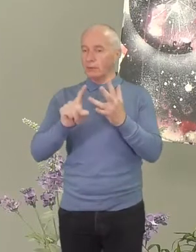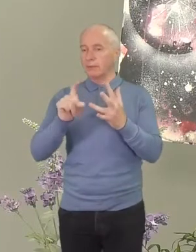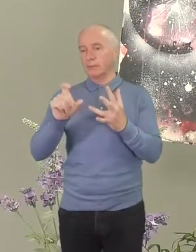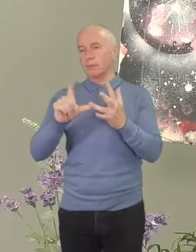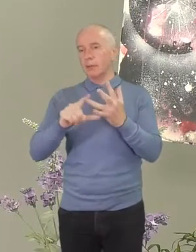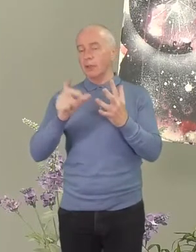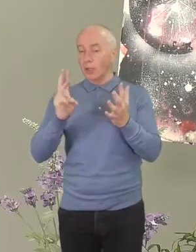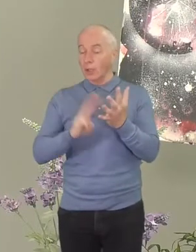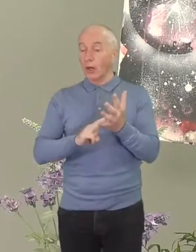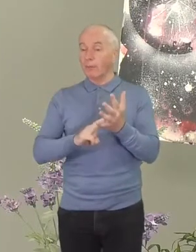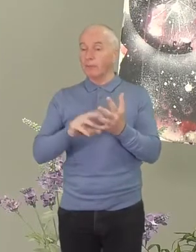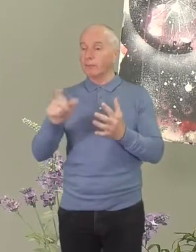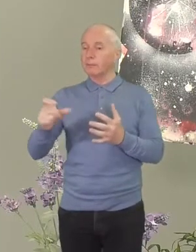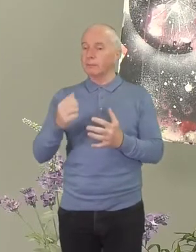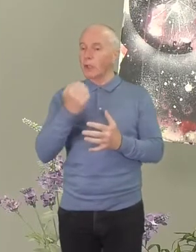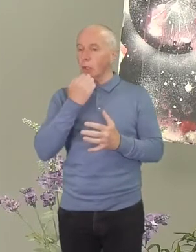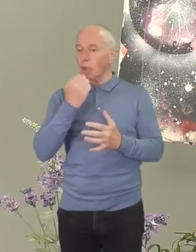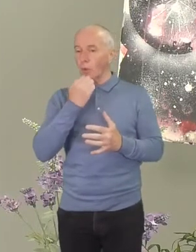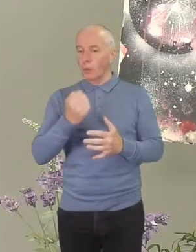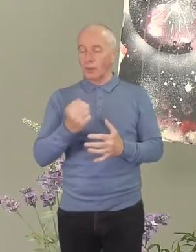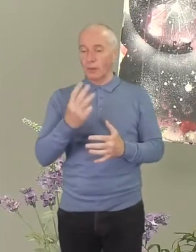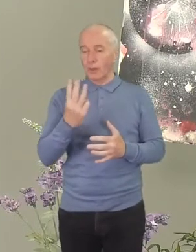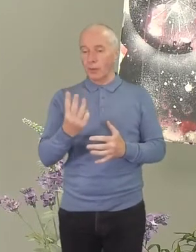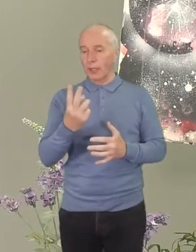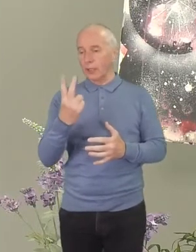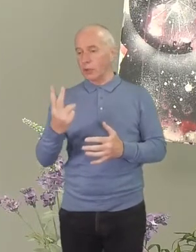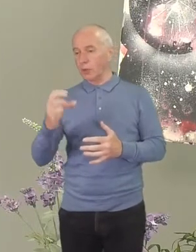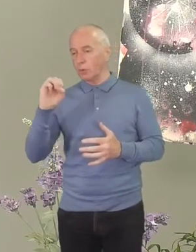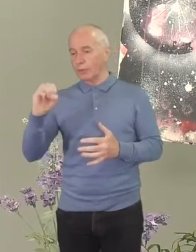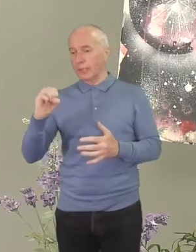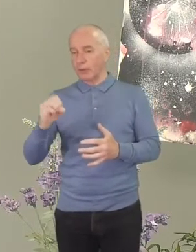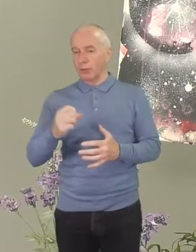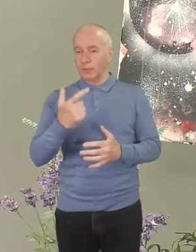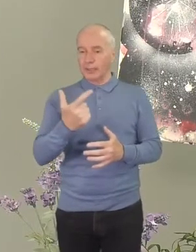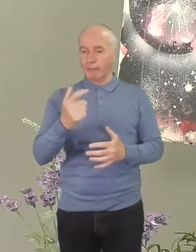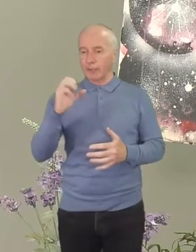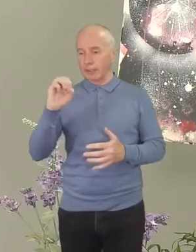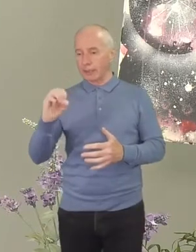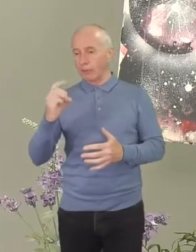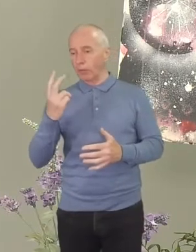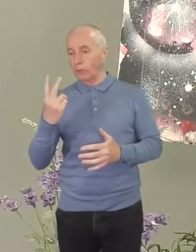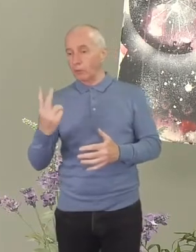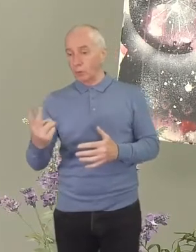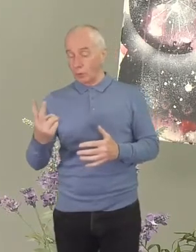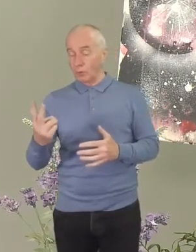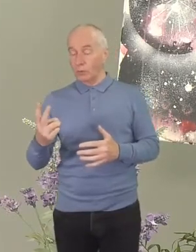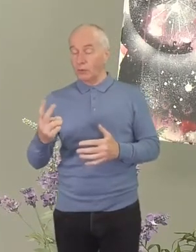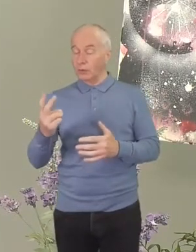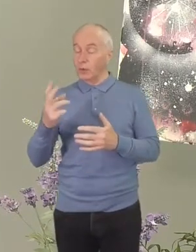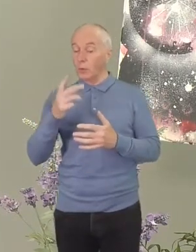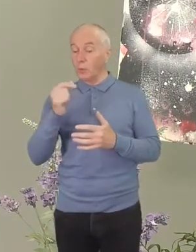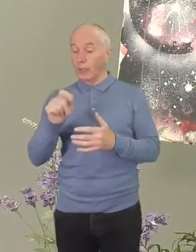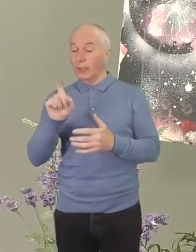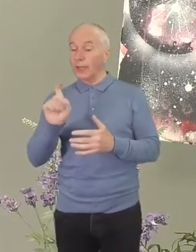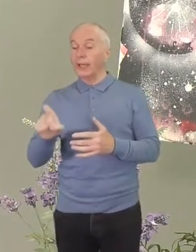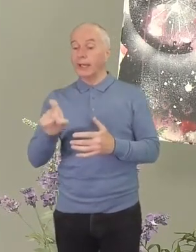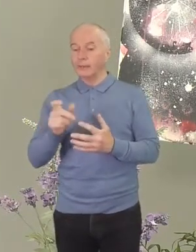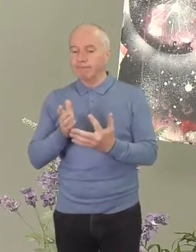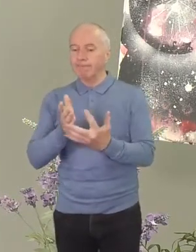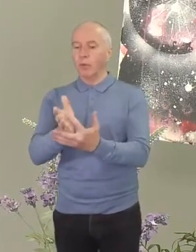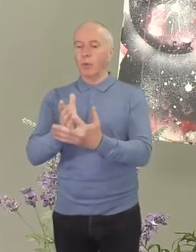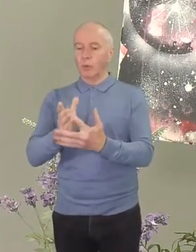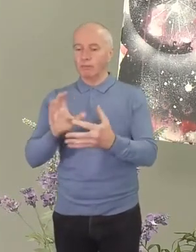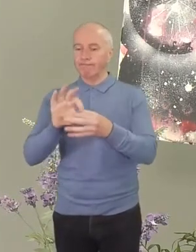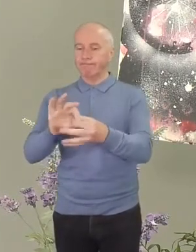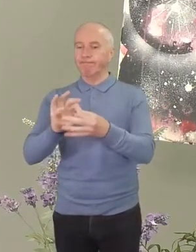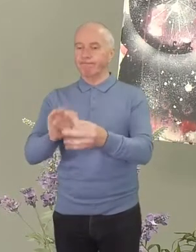And if you enter the code 320702, then you'll be able to get into the area with the resolutions.